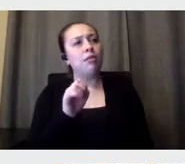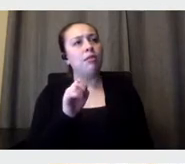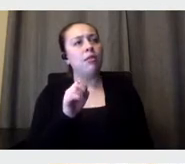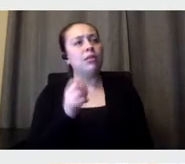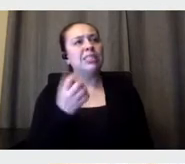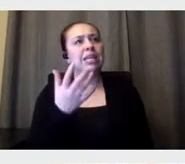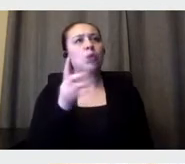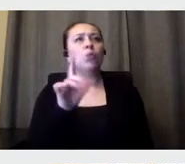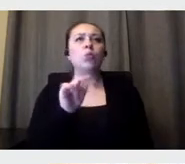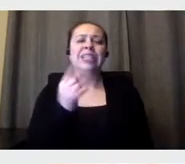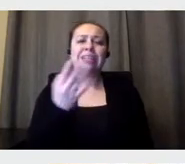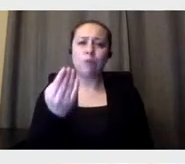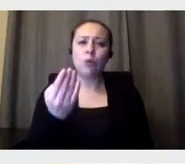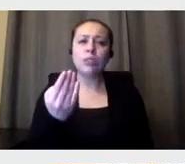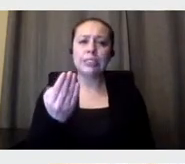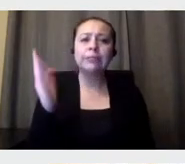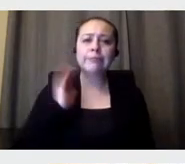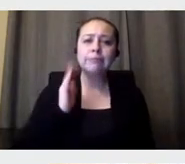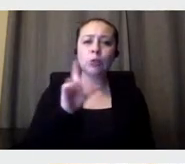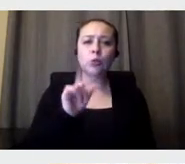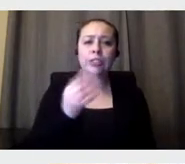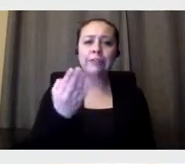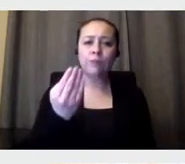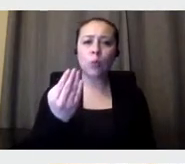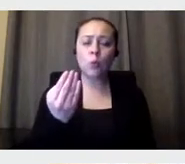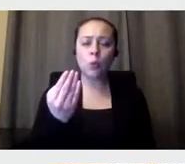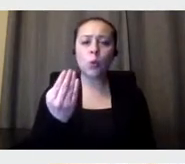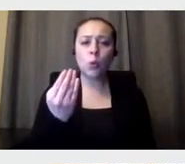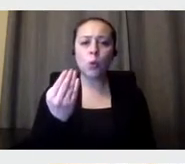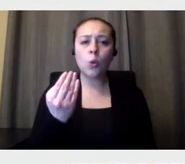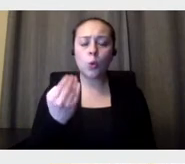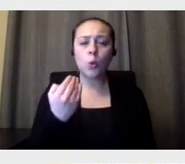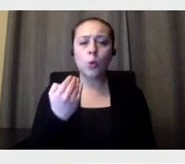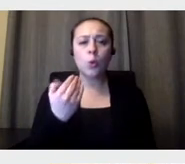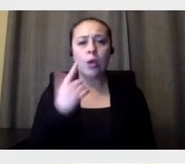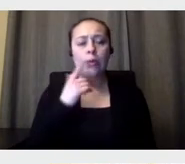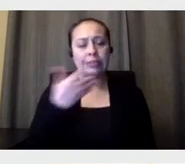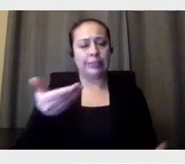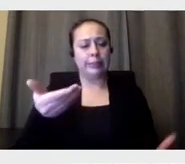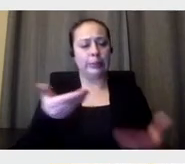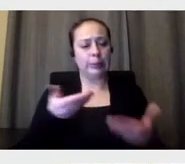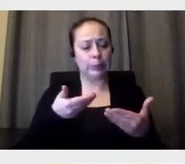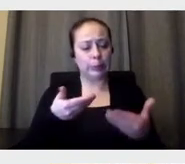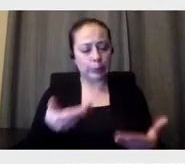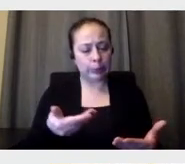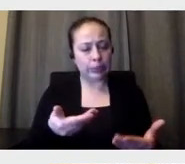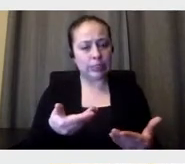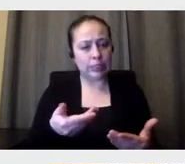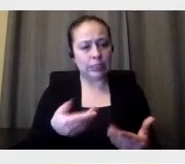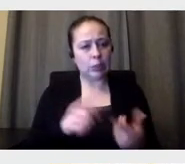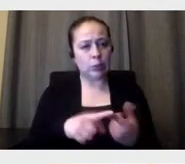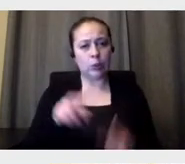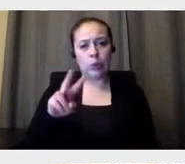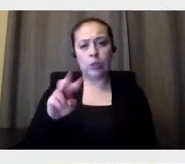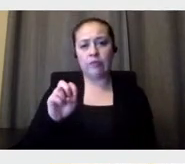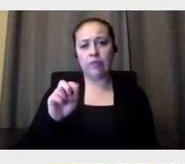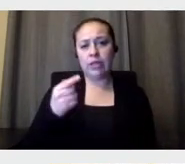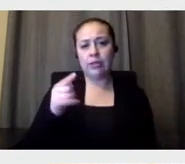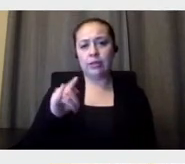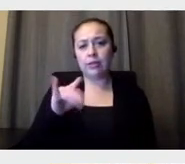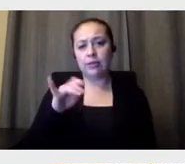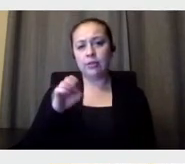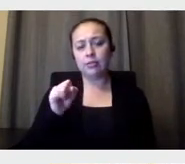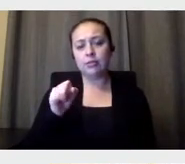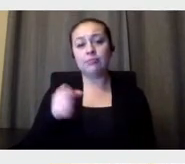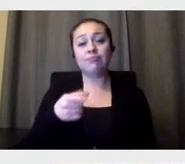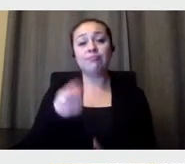something like that. I was introduced to, to, to the Vignellis for, by, uh, a calligrapher, a Uruguayan